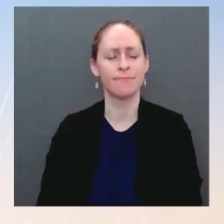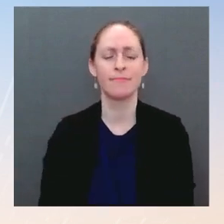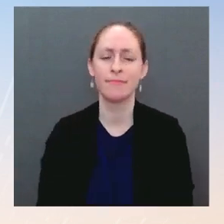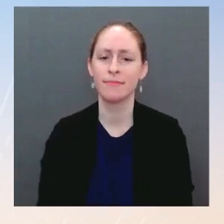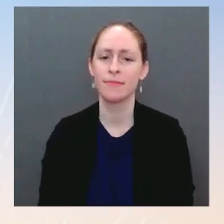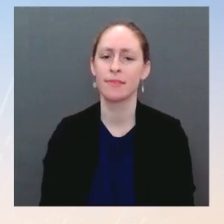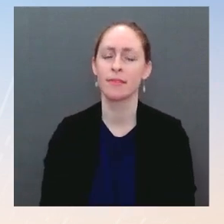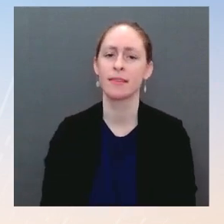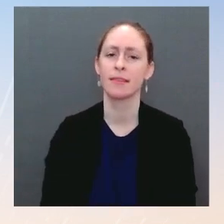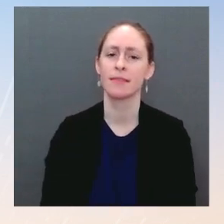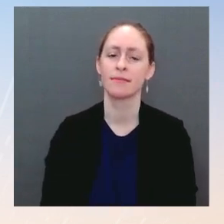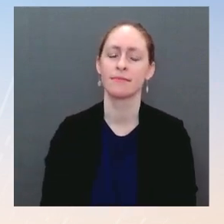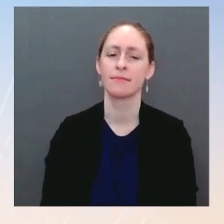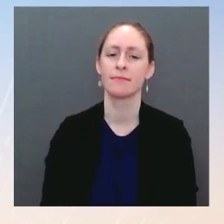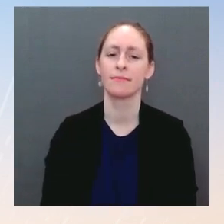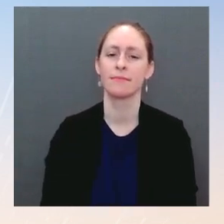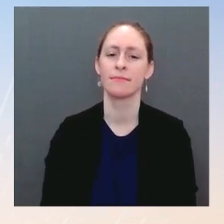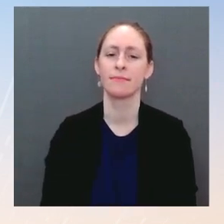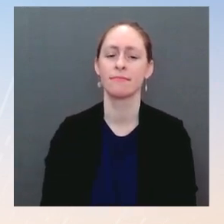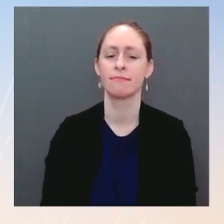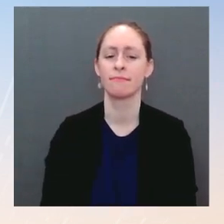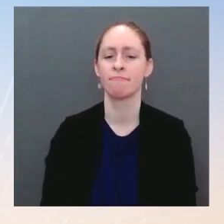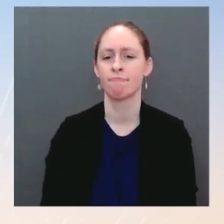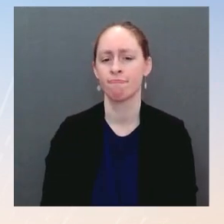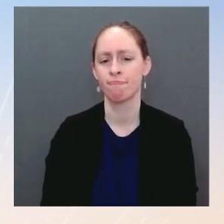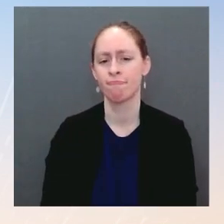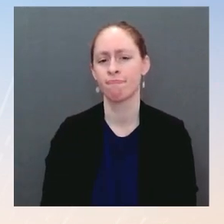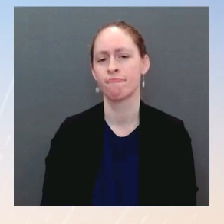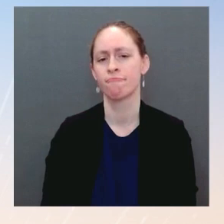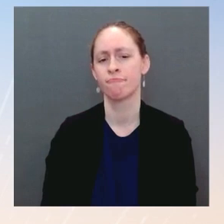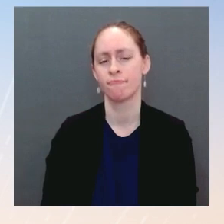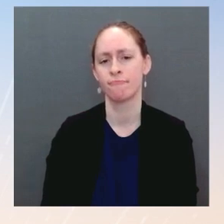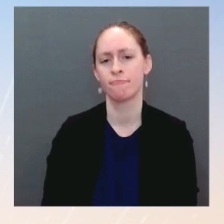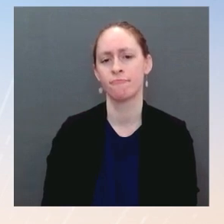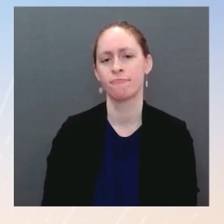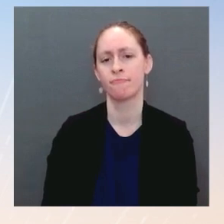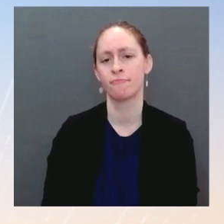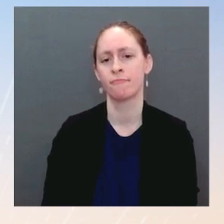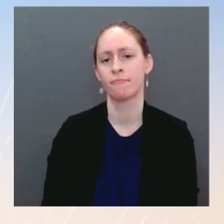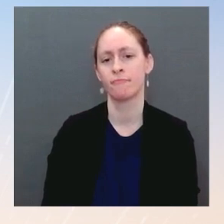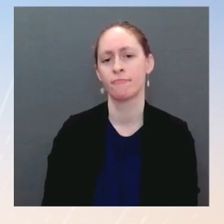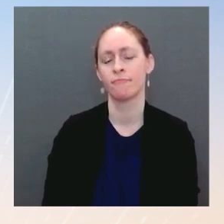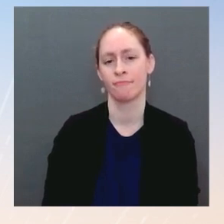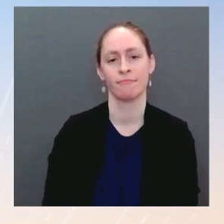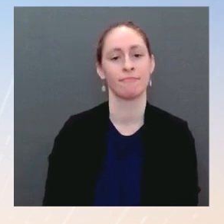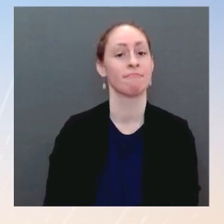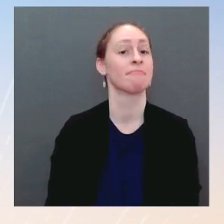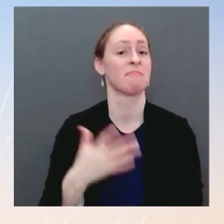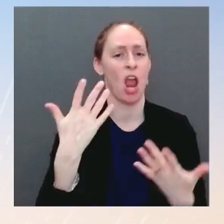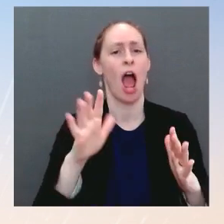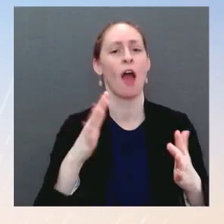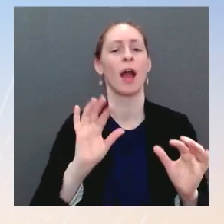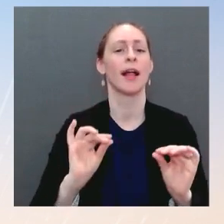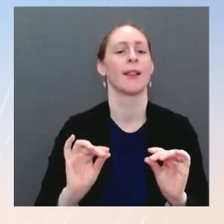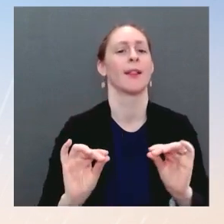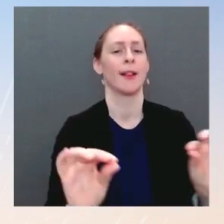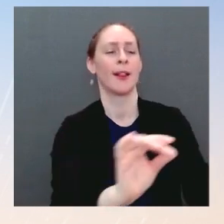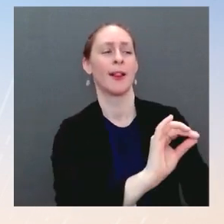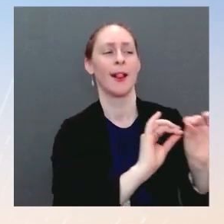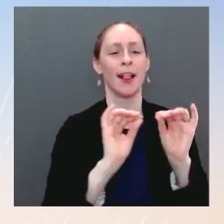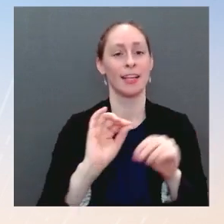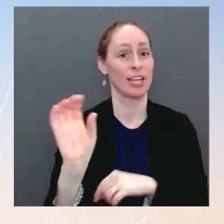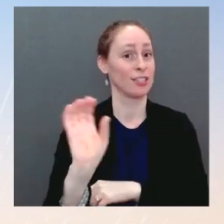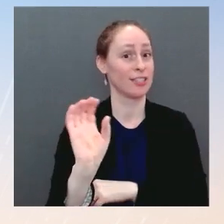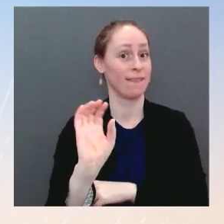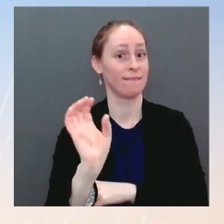already been conservative commentators talking a bit about why a black woman that's to